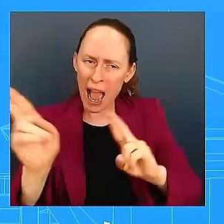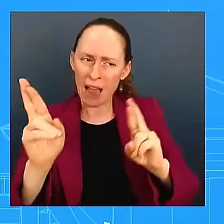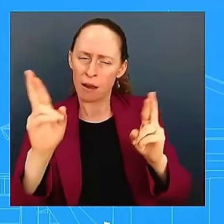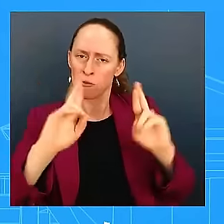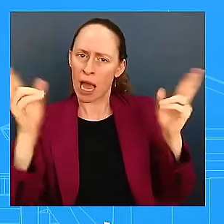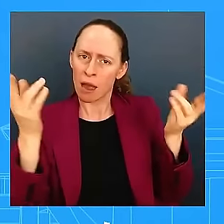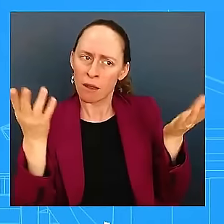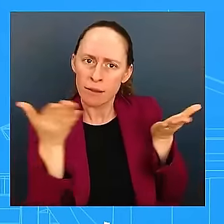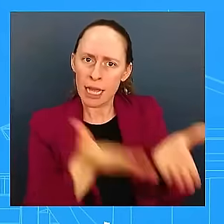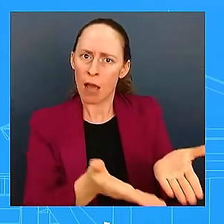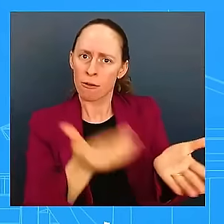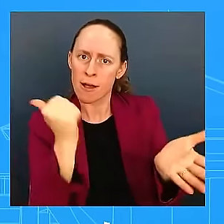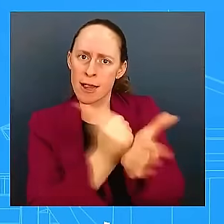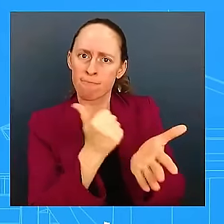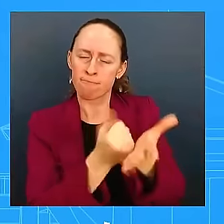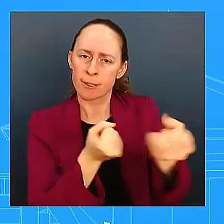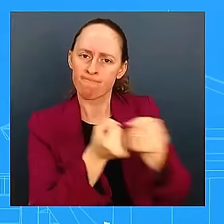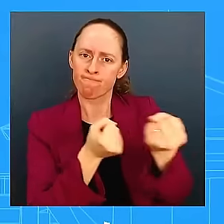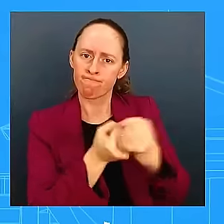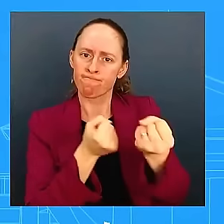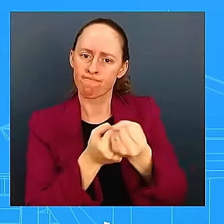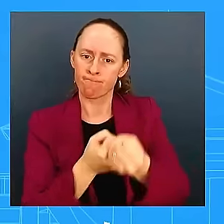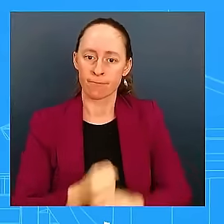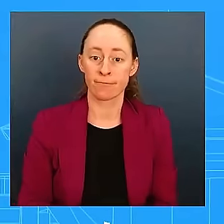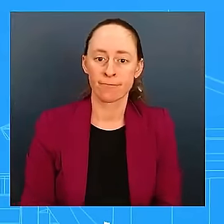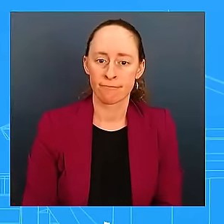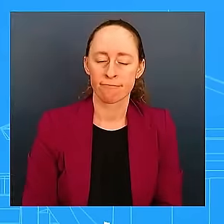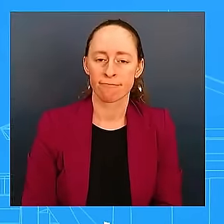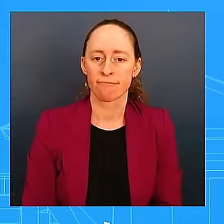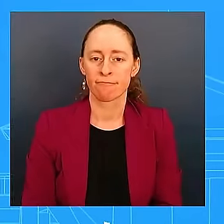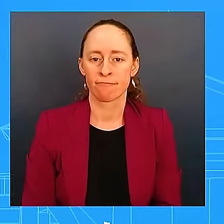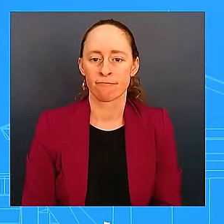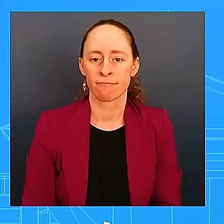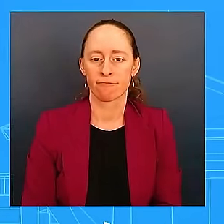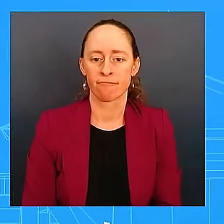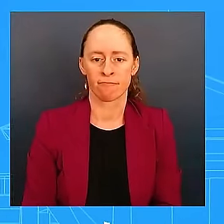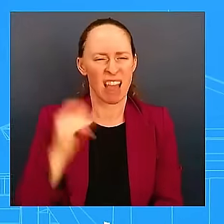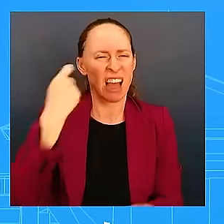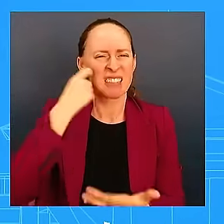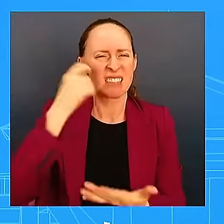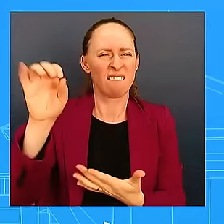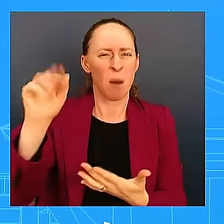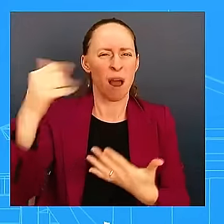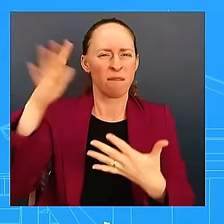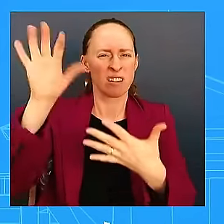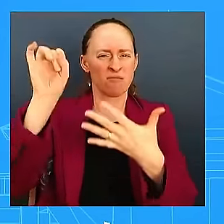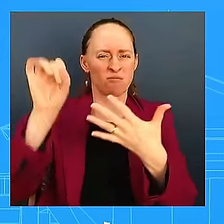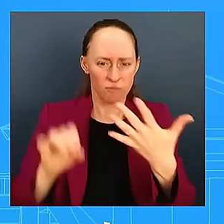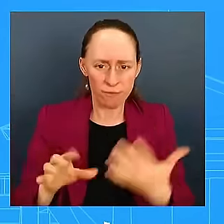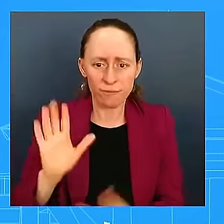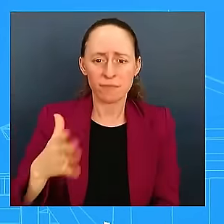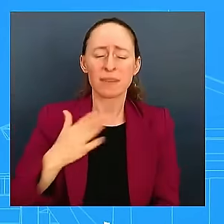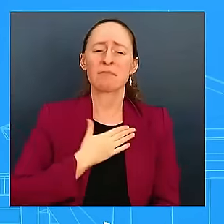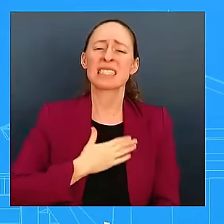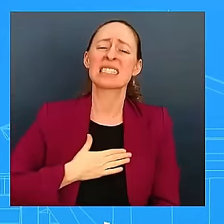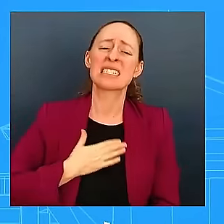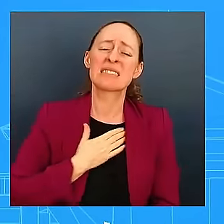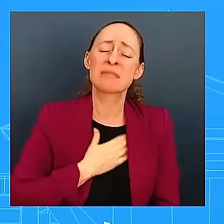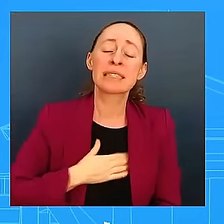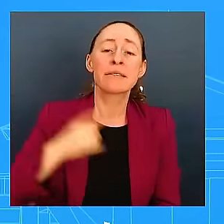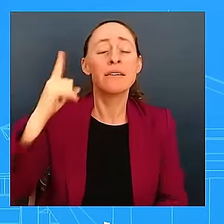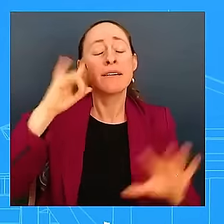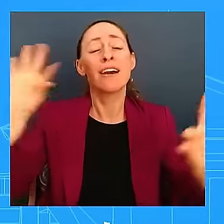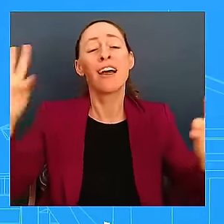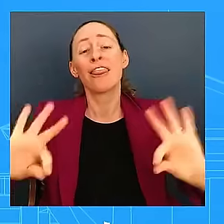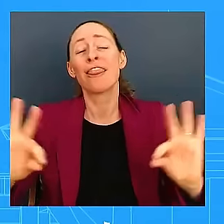the female Administrator just laid out. So please, please take this very, very seriously and listen to